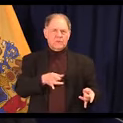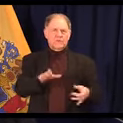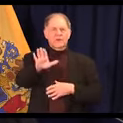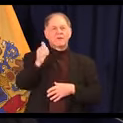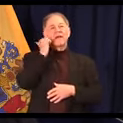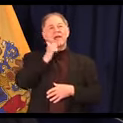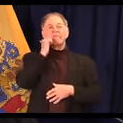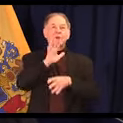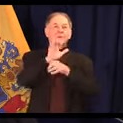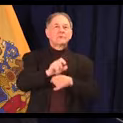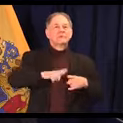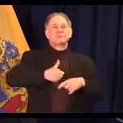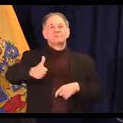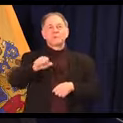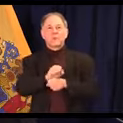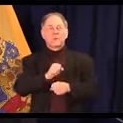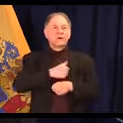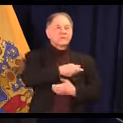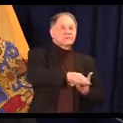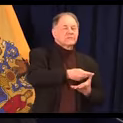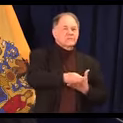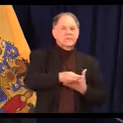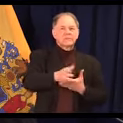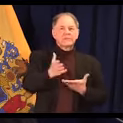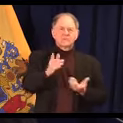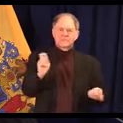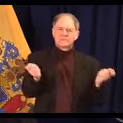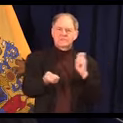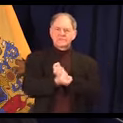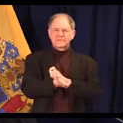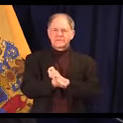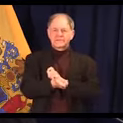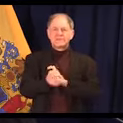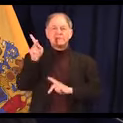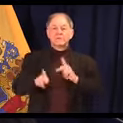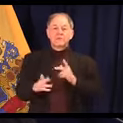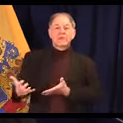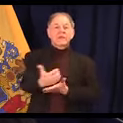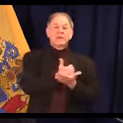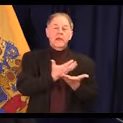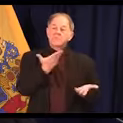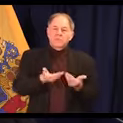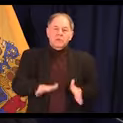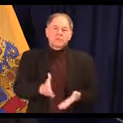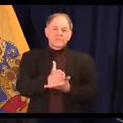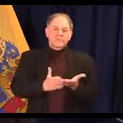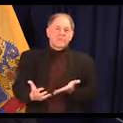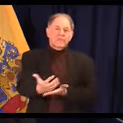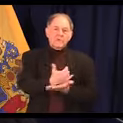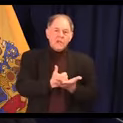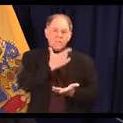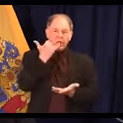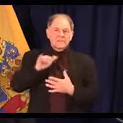lives. We know that you're worried about being exposed, about the loss of income that may be associated with staying